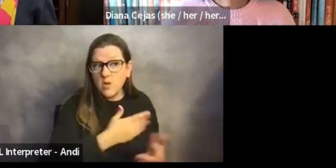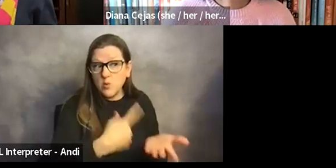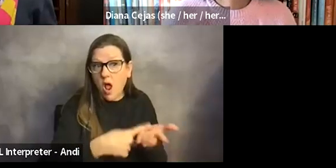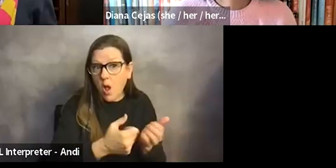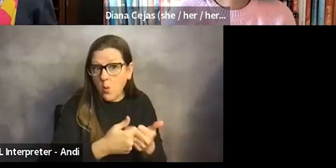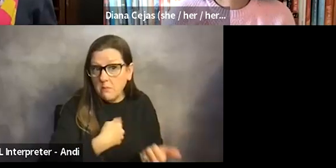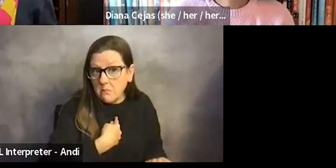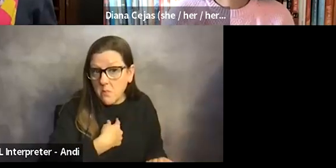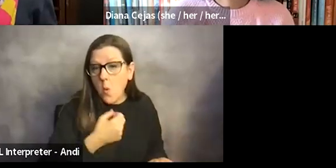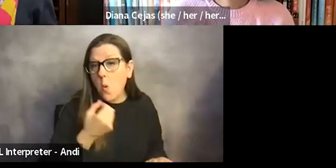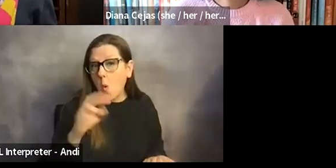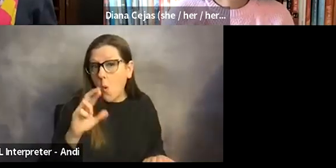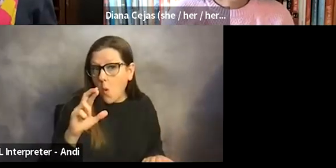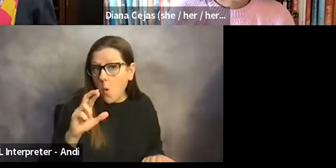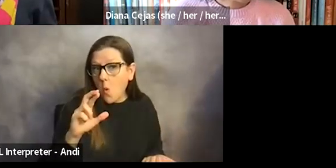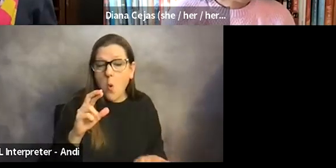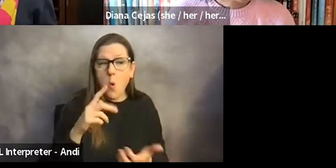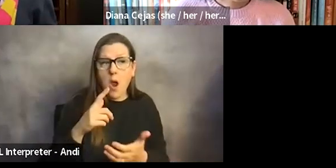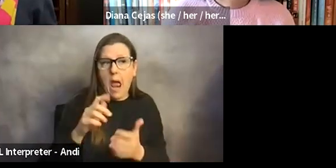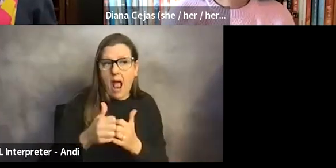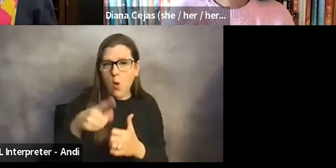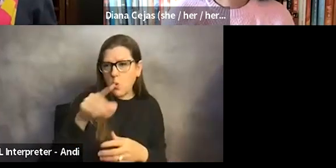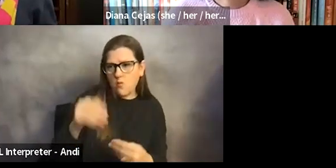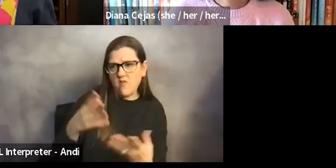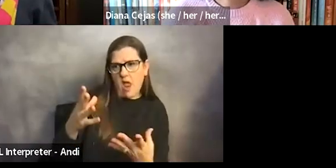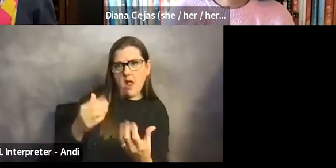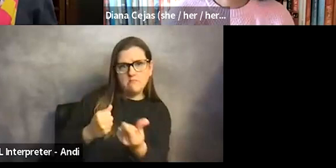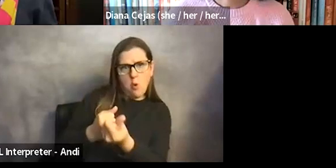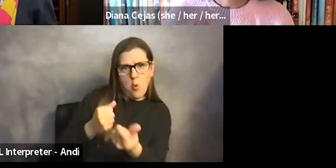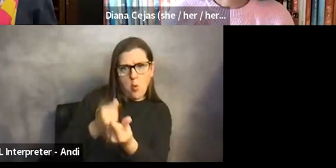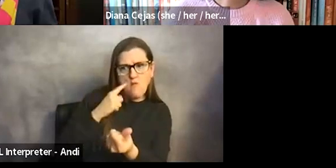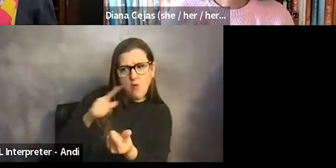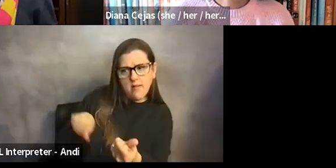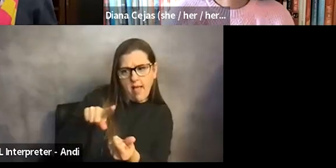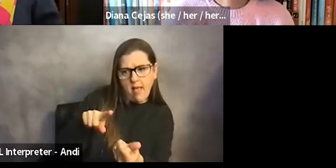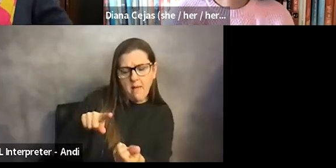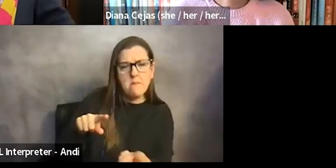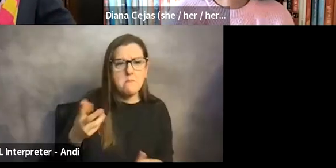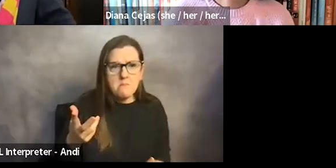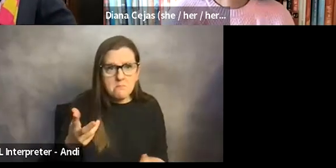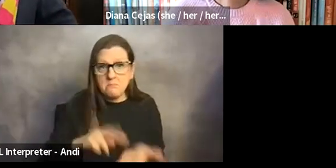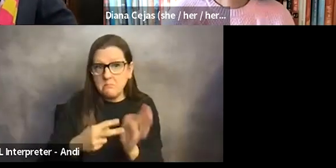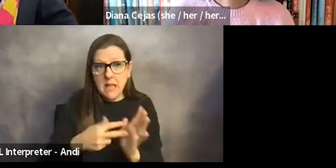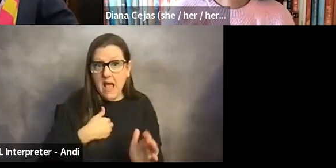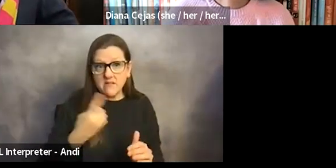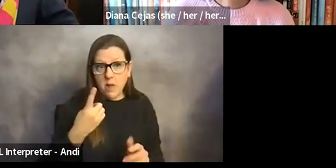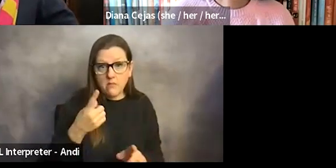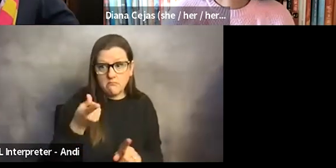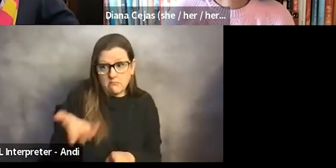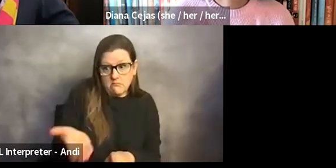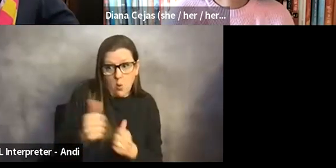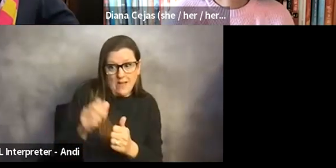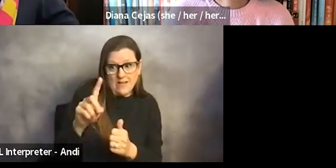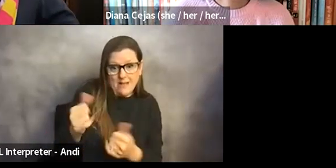two, what are things that you've done to make them feel supported and important? That doesn't necessarily mean you have a disability. But, you know, if